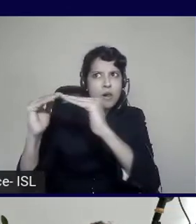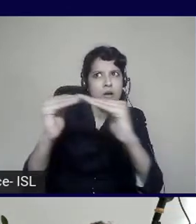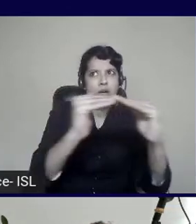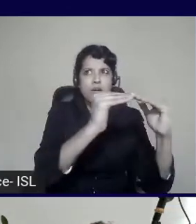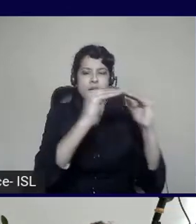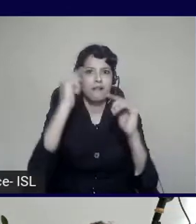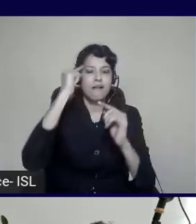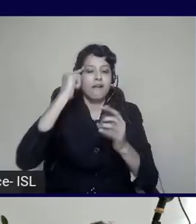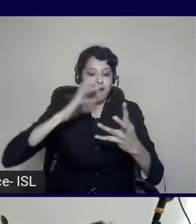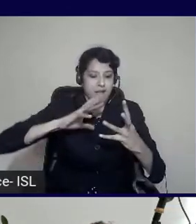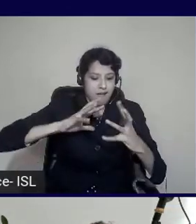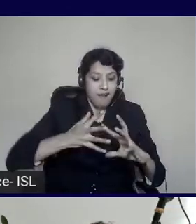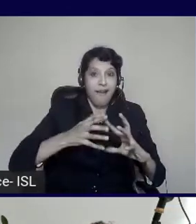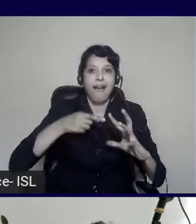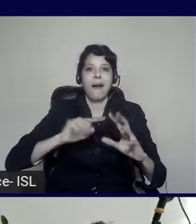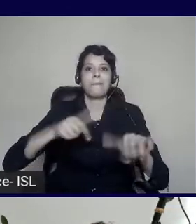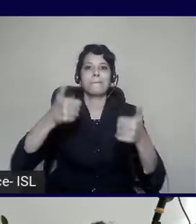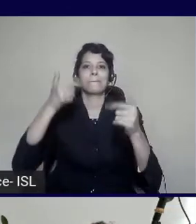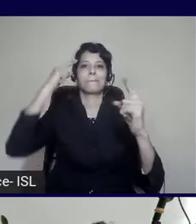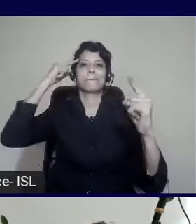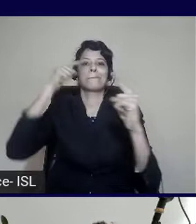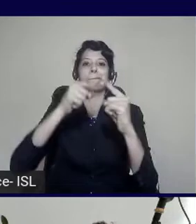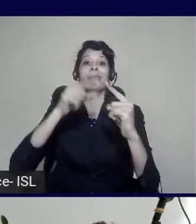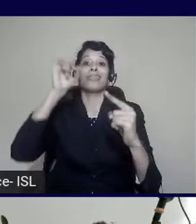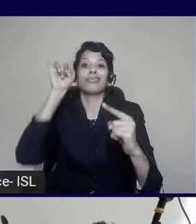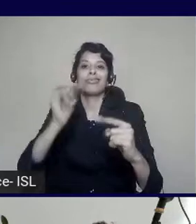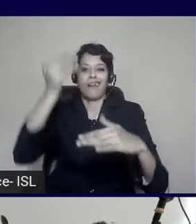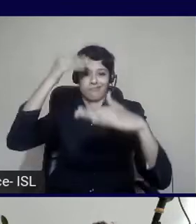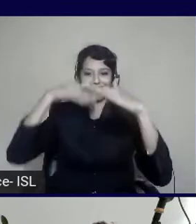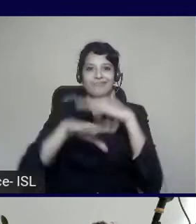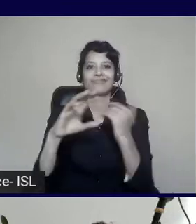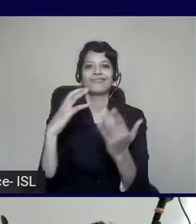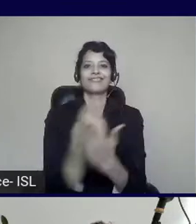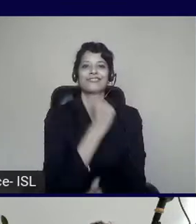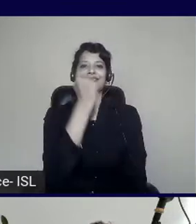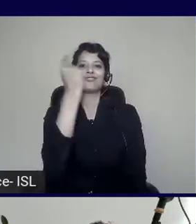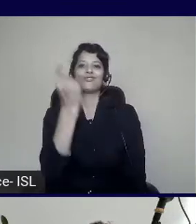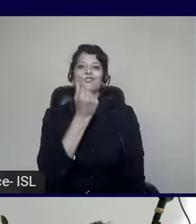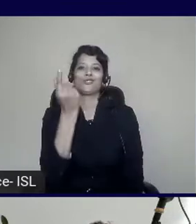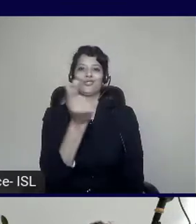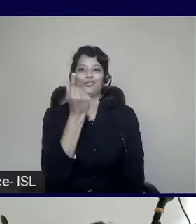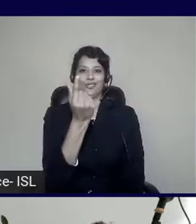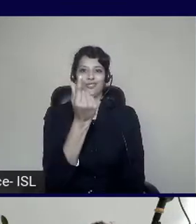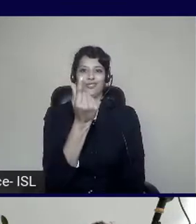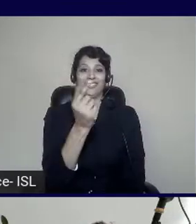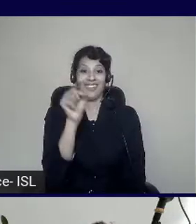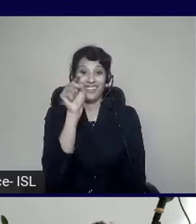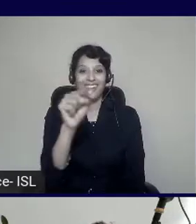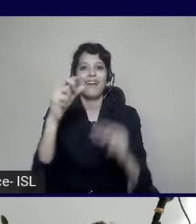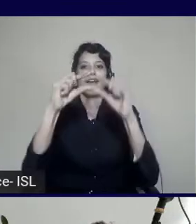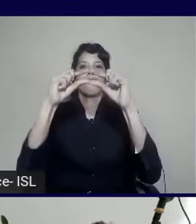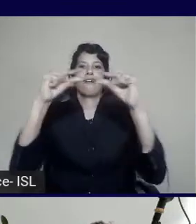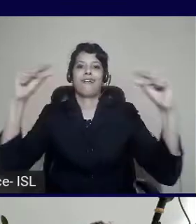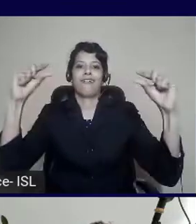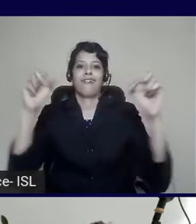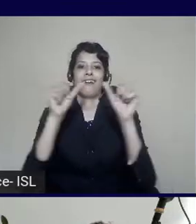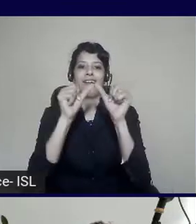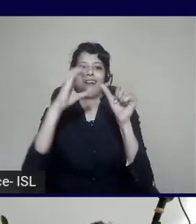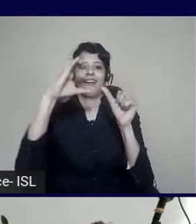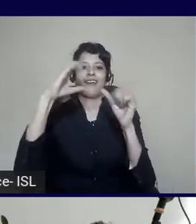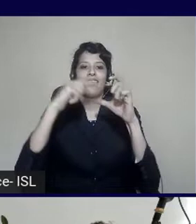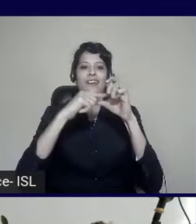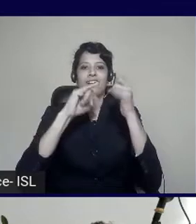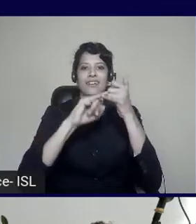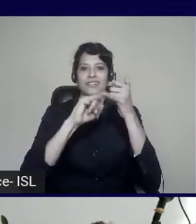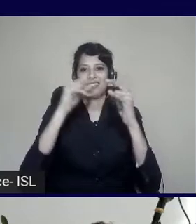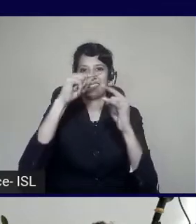design, we will also include compliance because we do need an element of stick and carrot